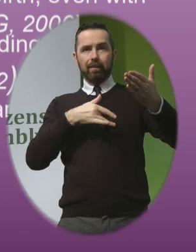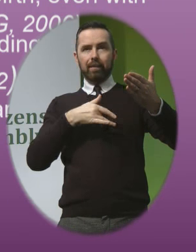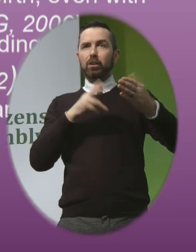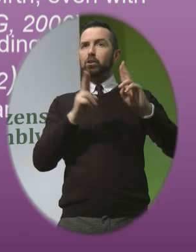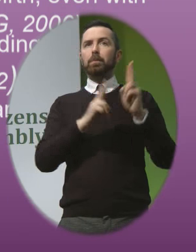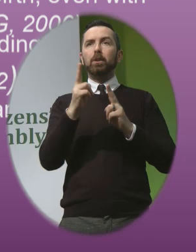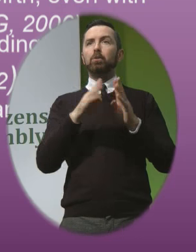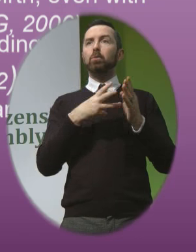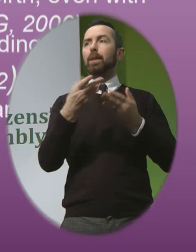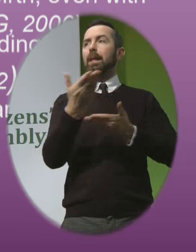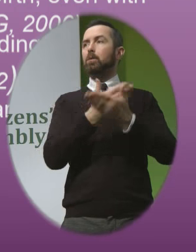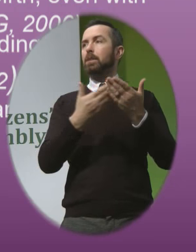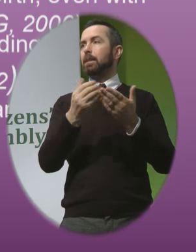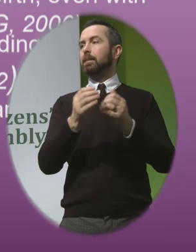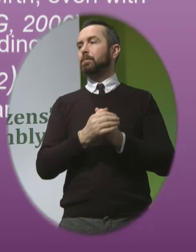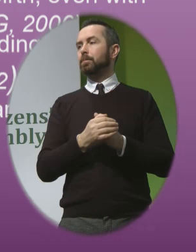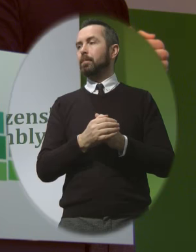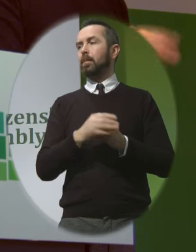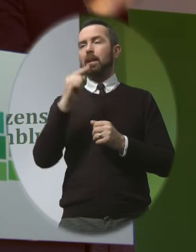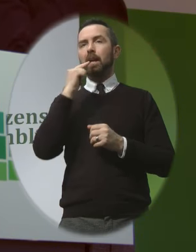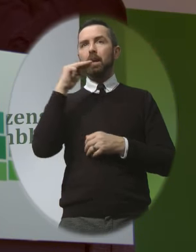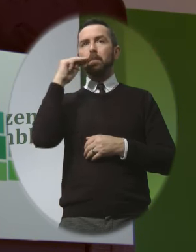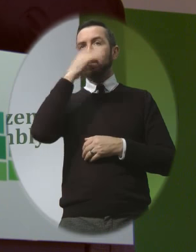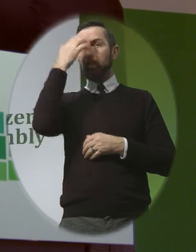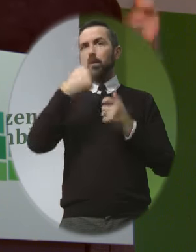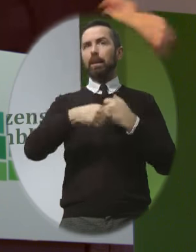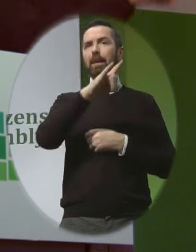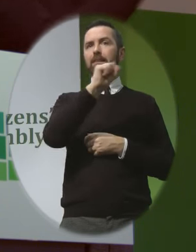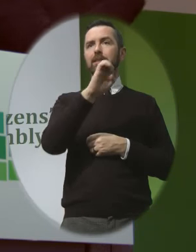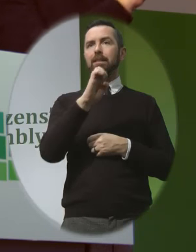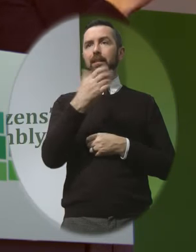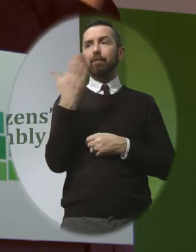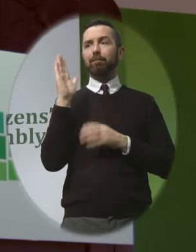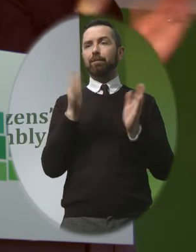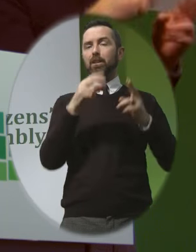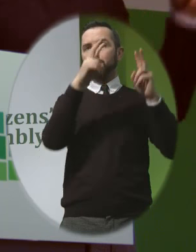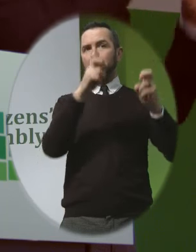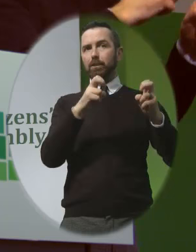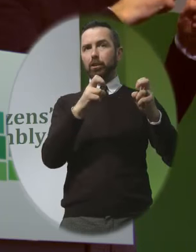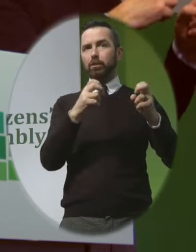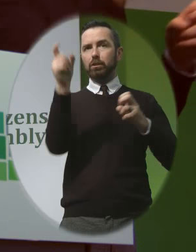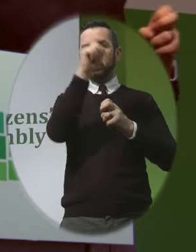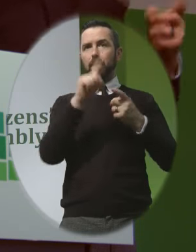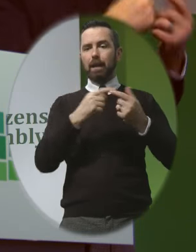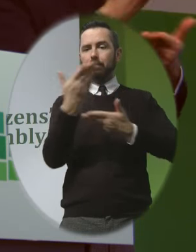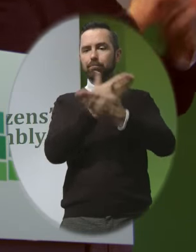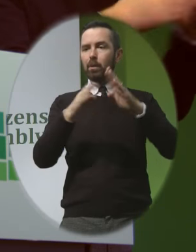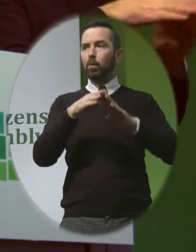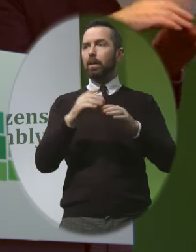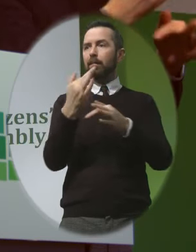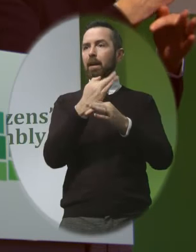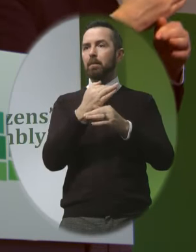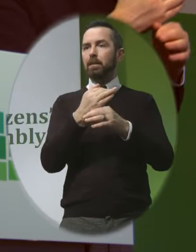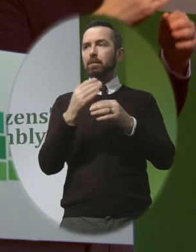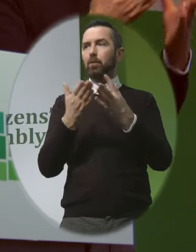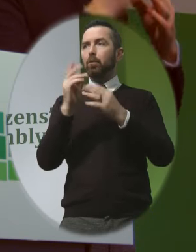and it's important to know that the HSC here recently having researched this subject and consulted with families throughout Ireland used the